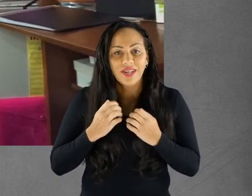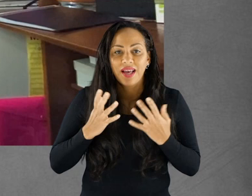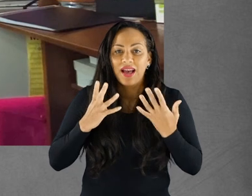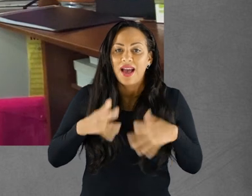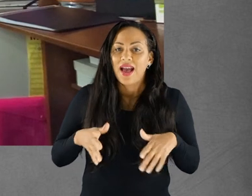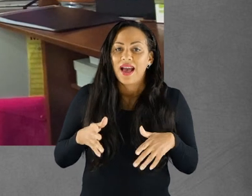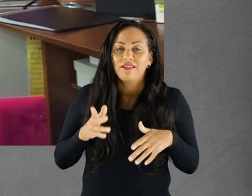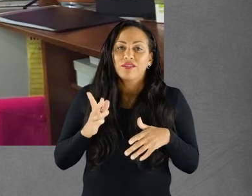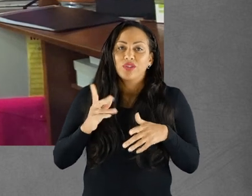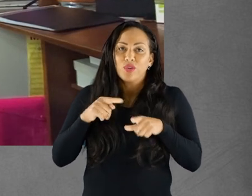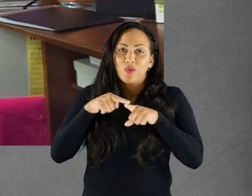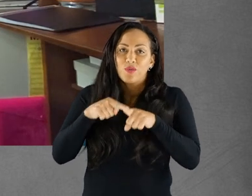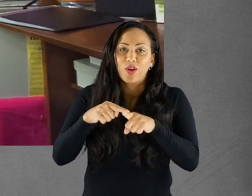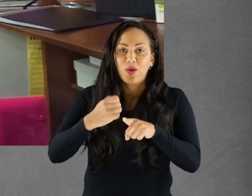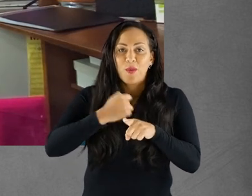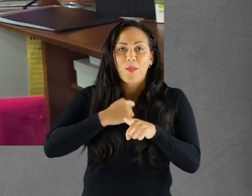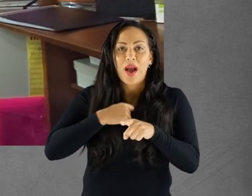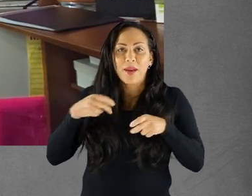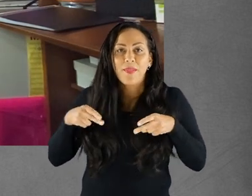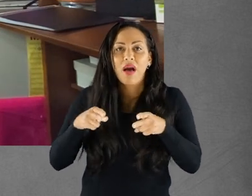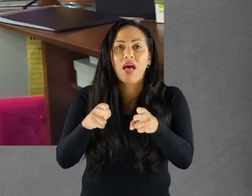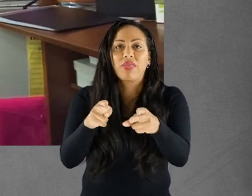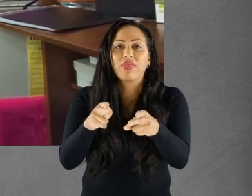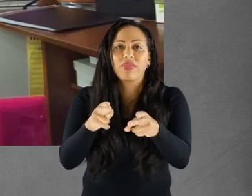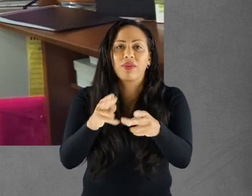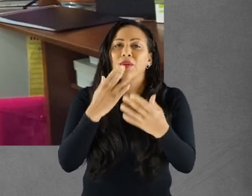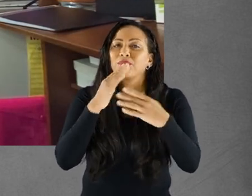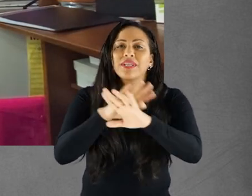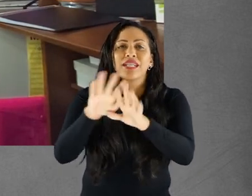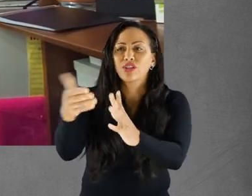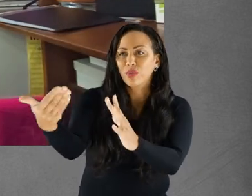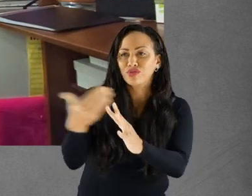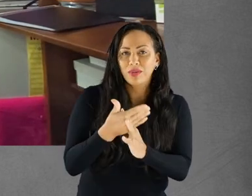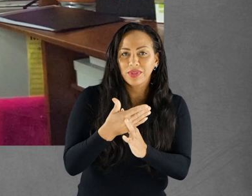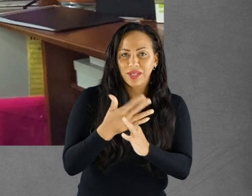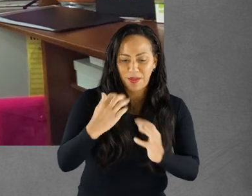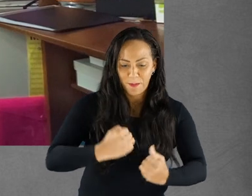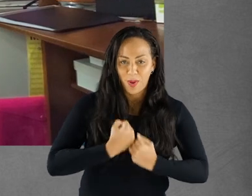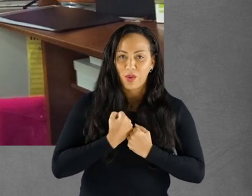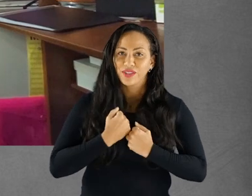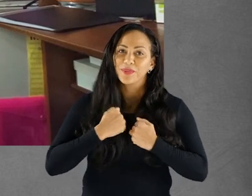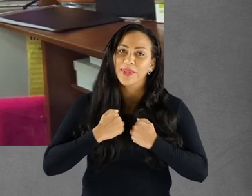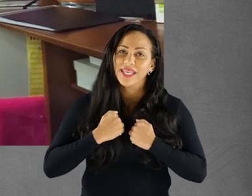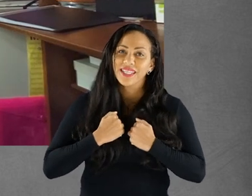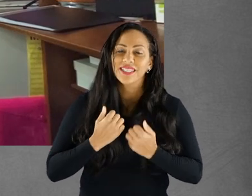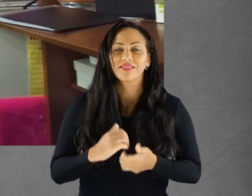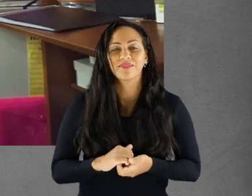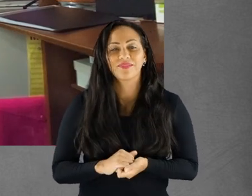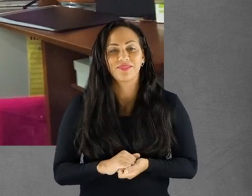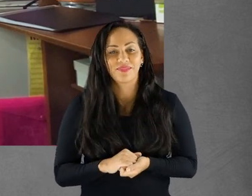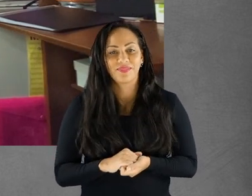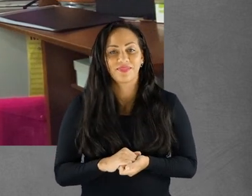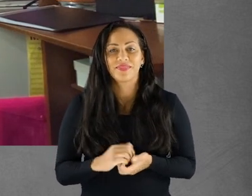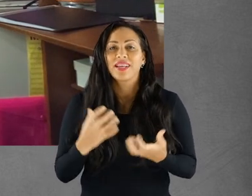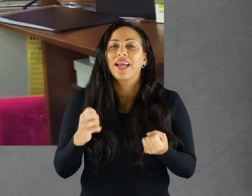I have to follow a path. Please don't obstruct it. It belongs to me.